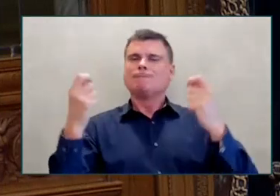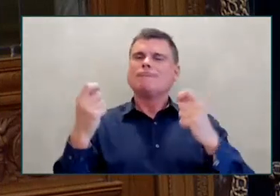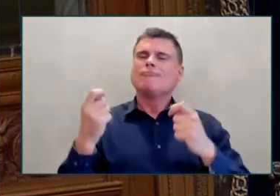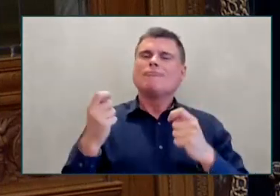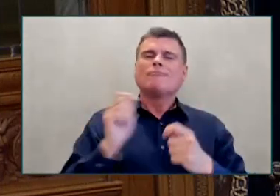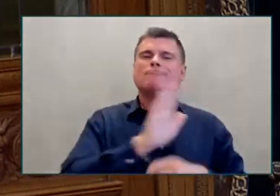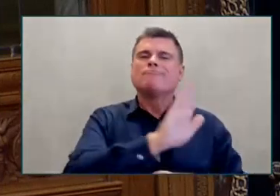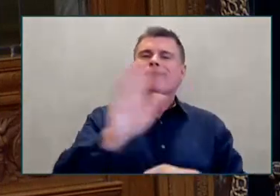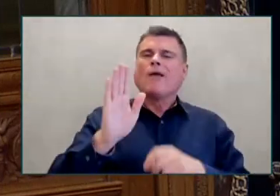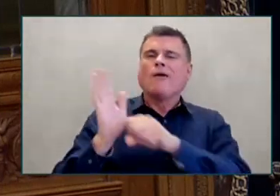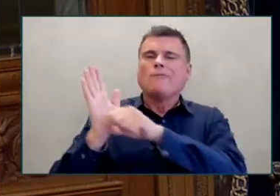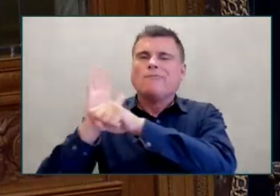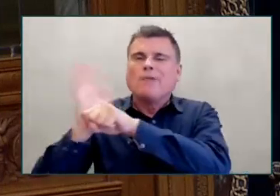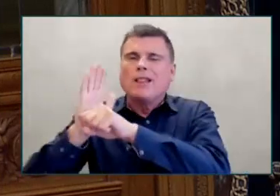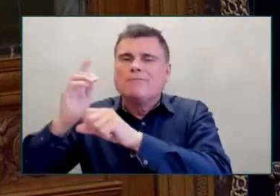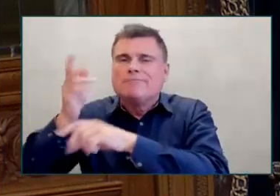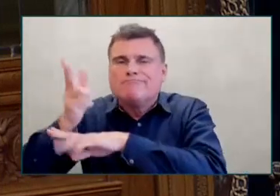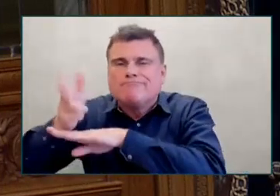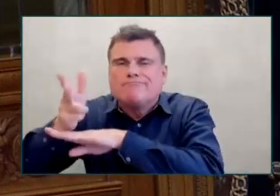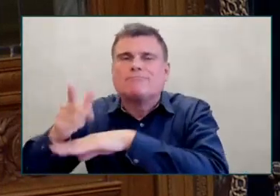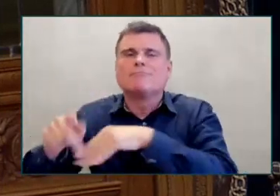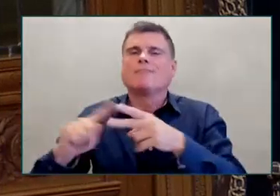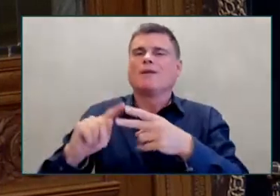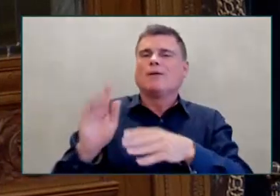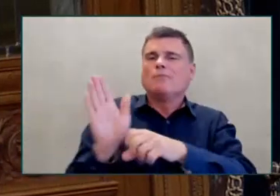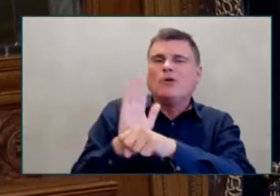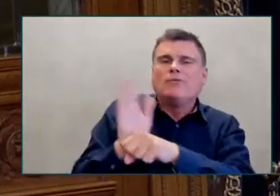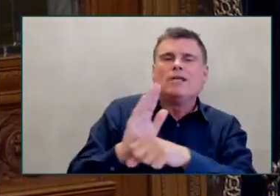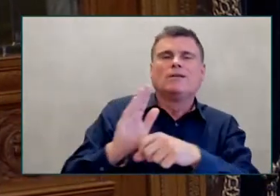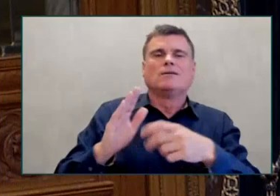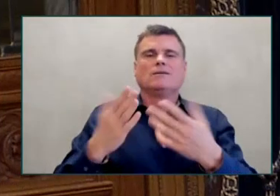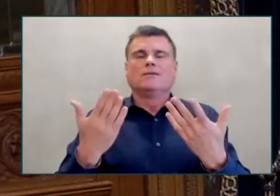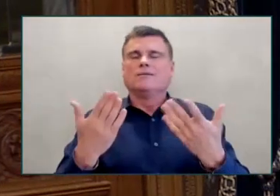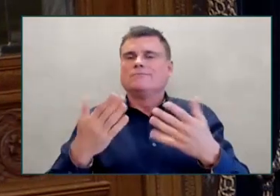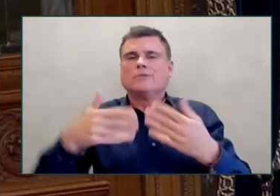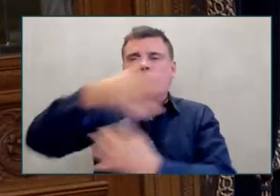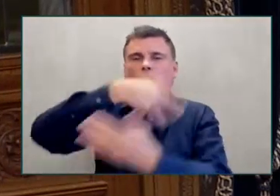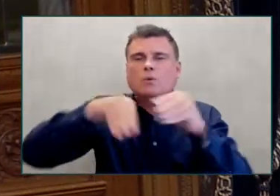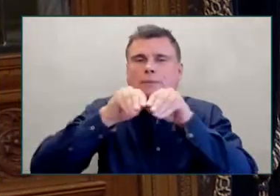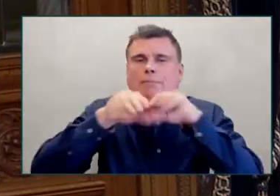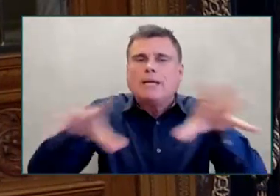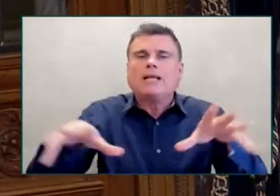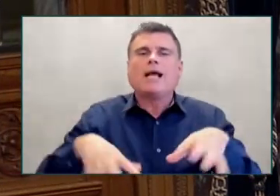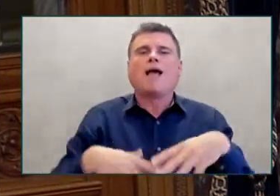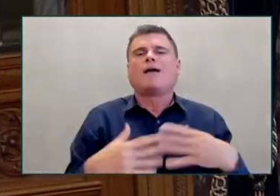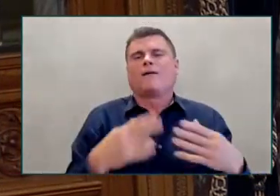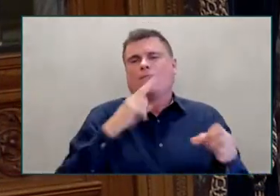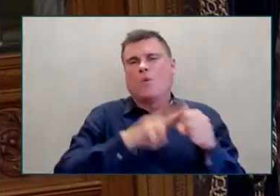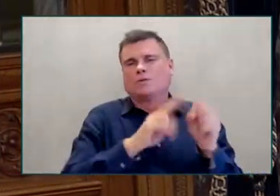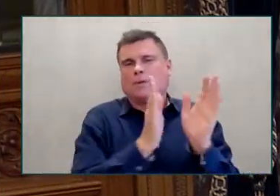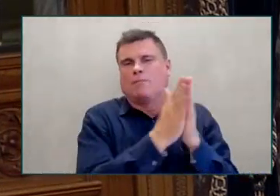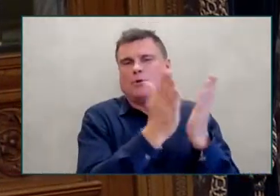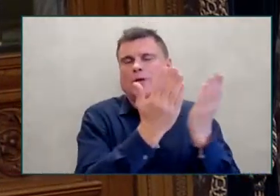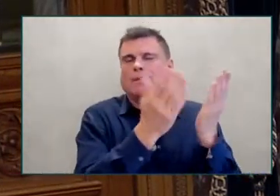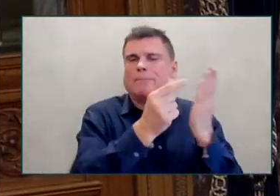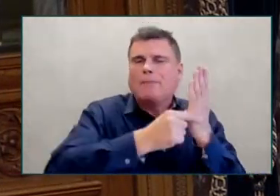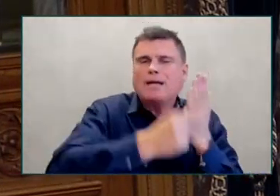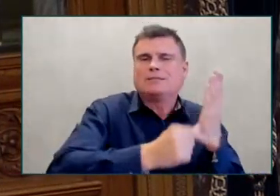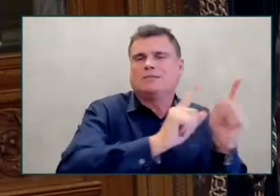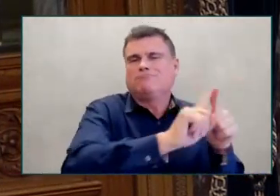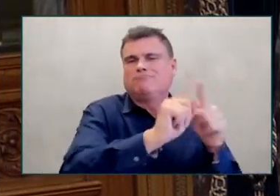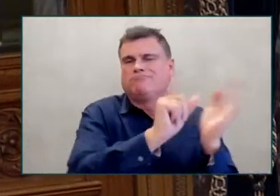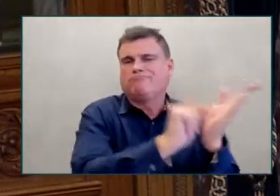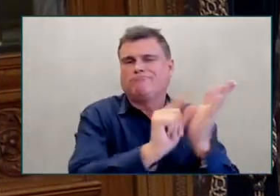interactive and digital media, and, of course, book and magazine publishing. We are fortunate to have a wealth of creative talent and